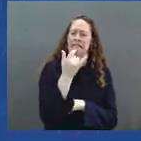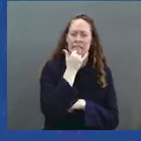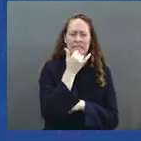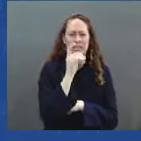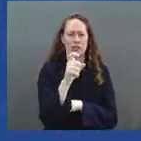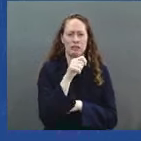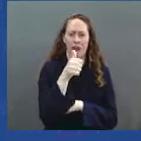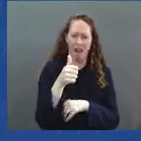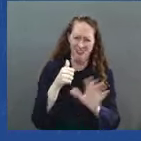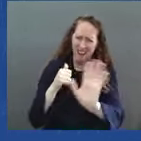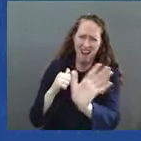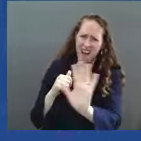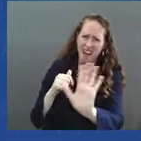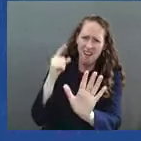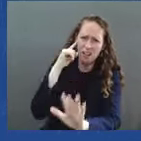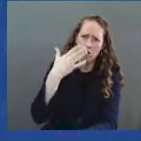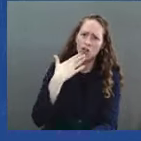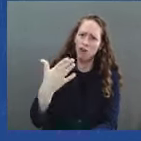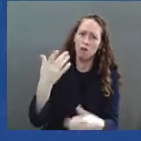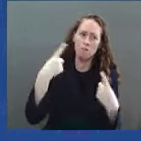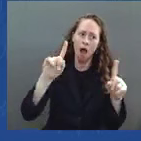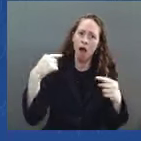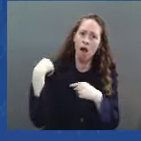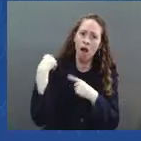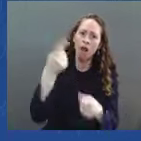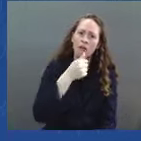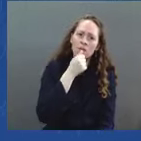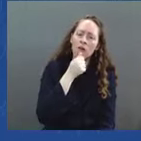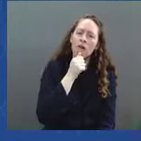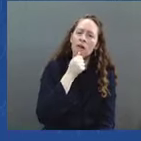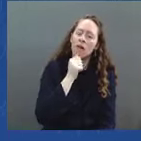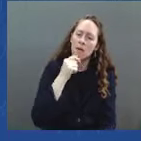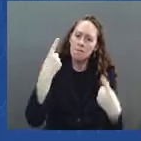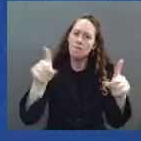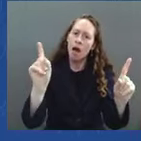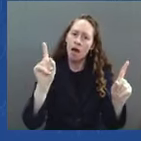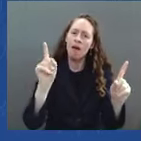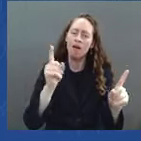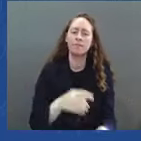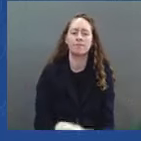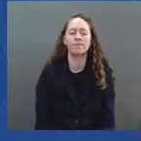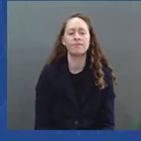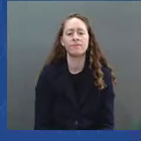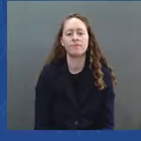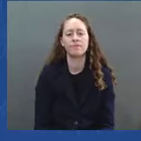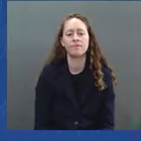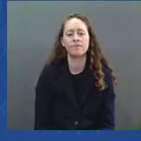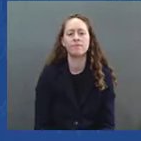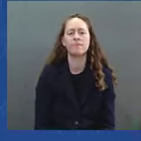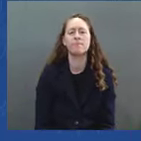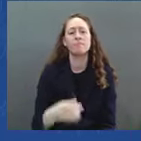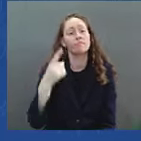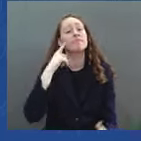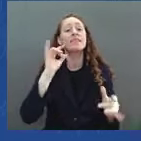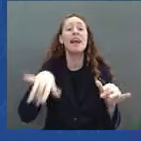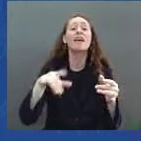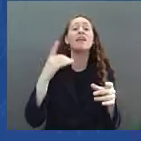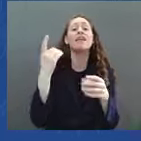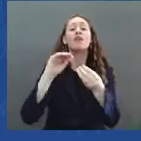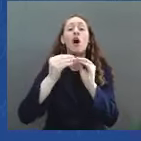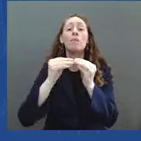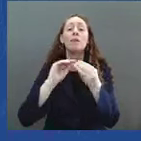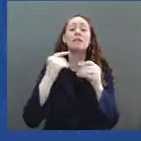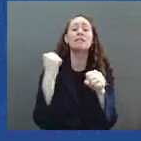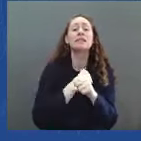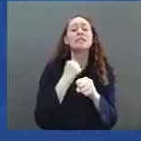they're not statistics. It's a statement of the type of economy we're fighting for. An economy, as I've been saying from the beginning, built from the